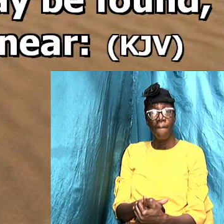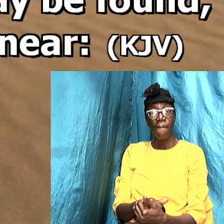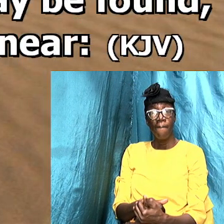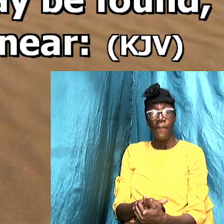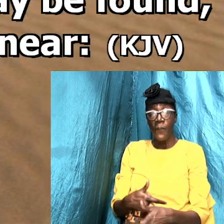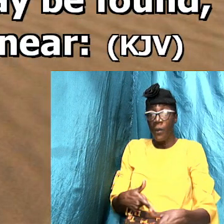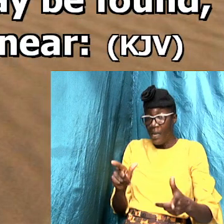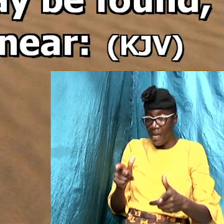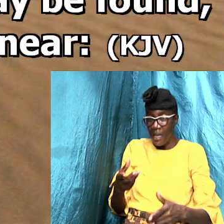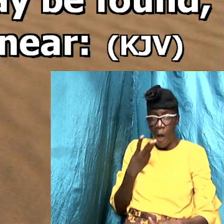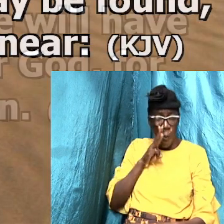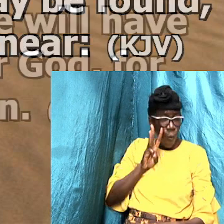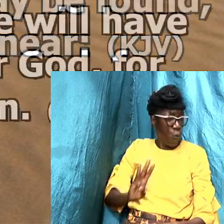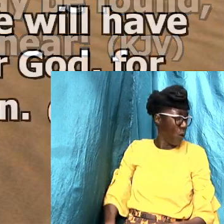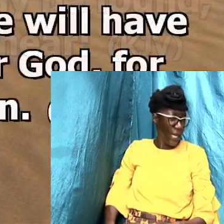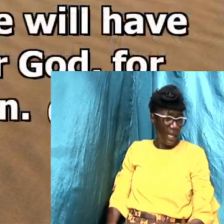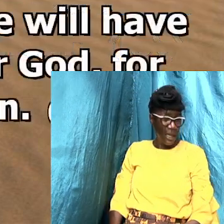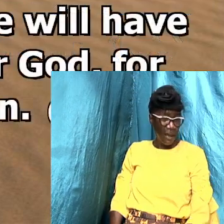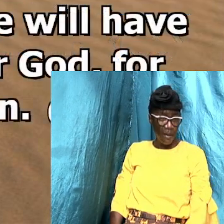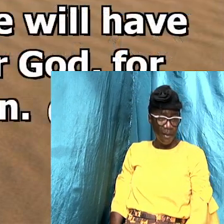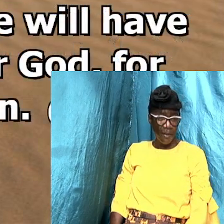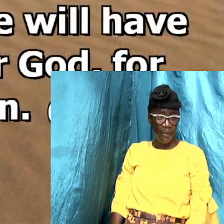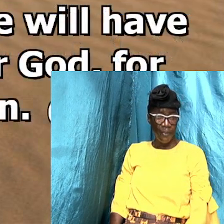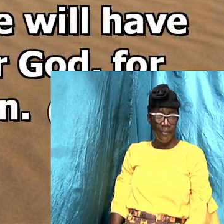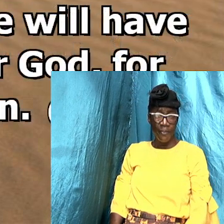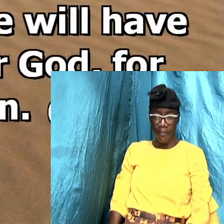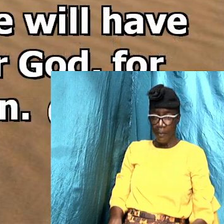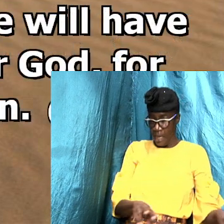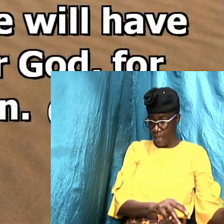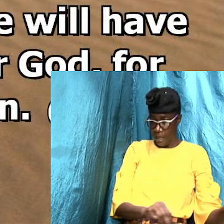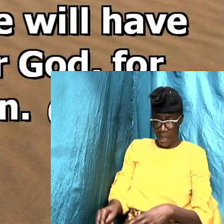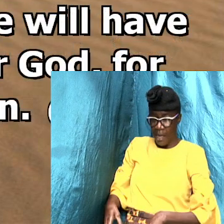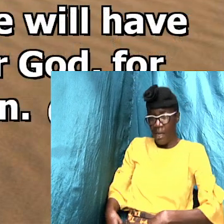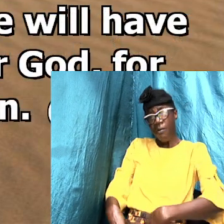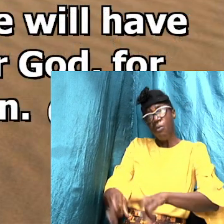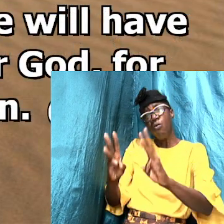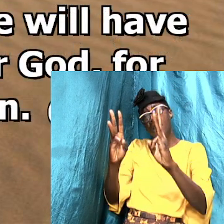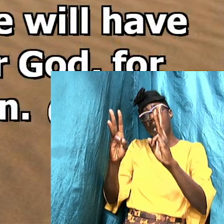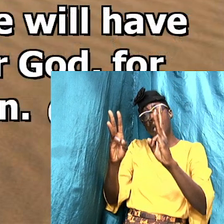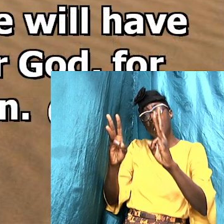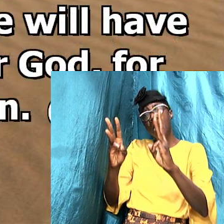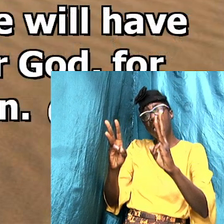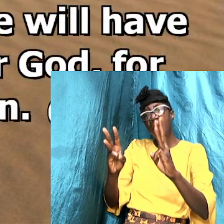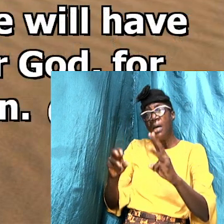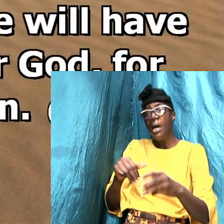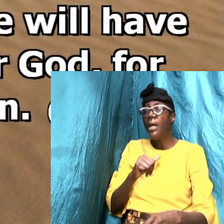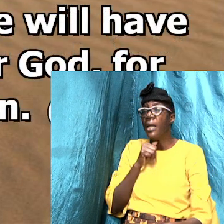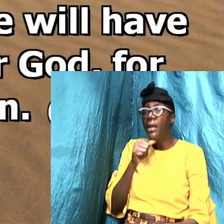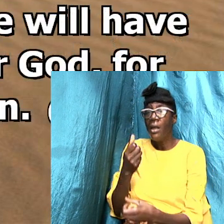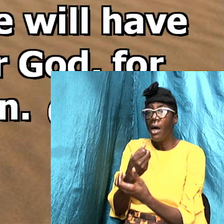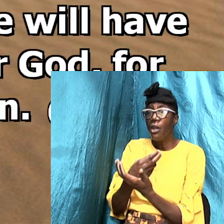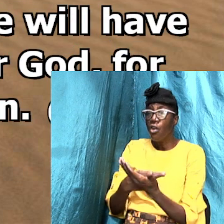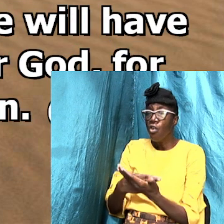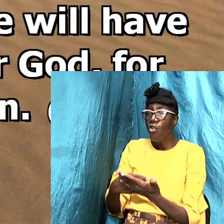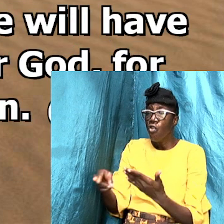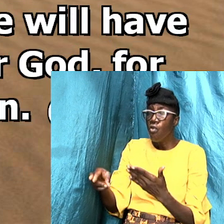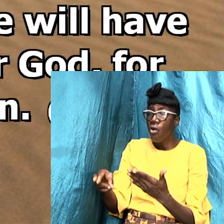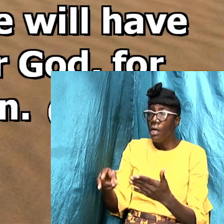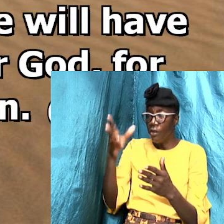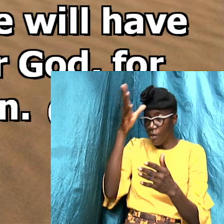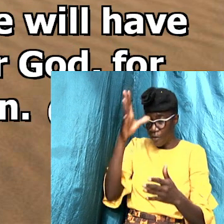Let the wicked forsake his way, and the unrighteous man his thoughts,